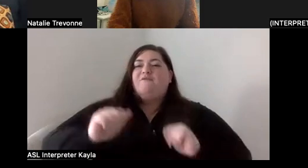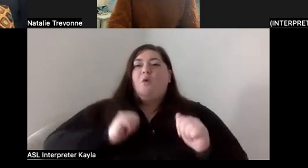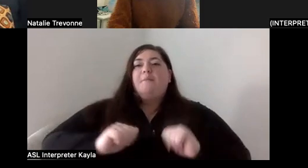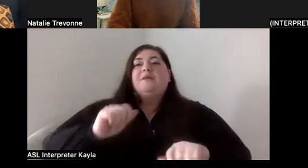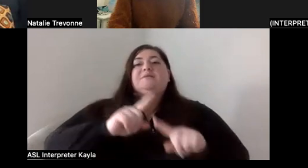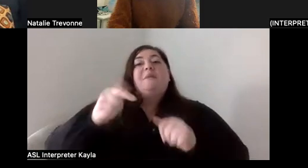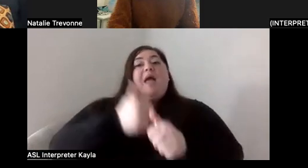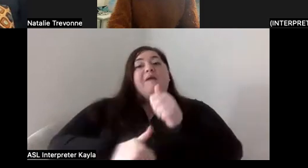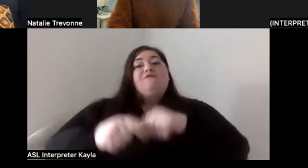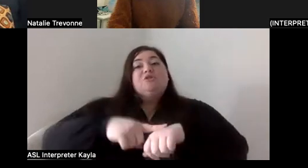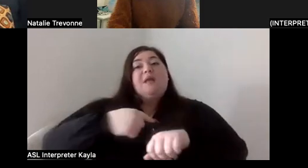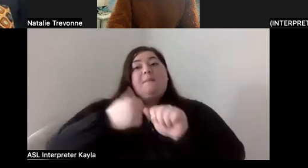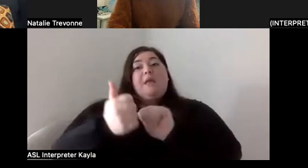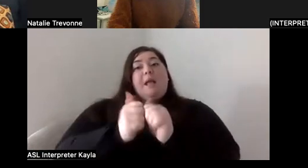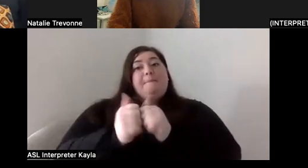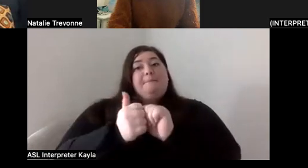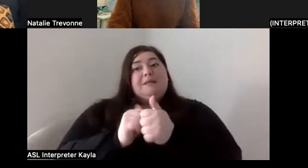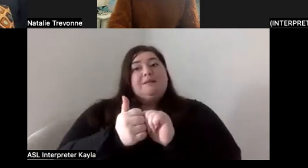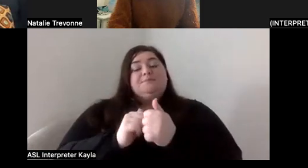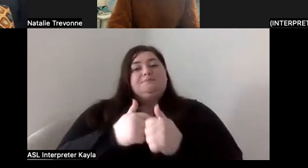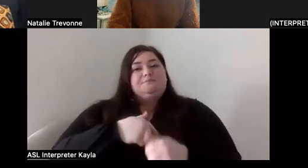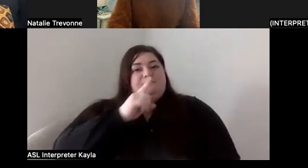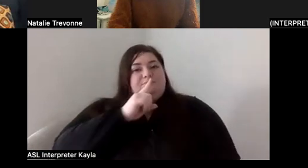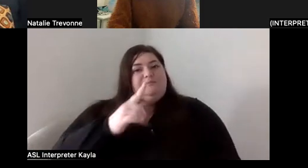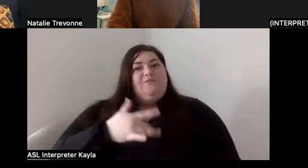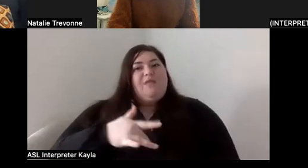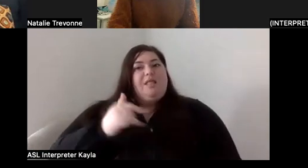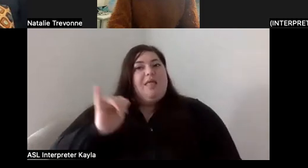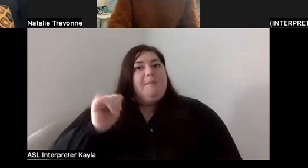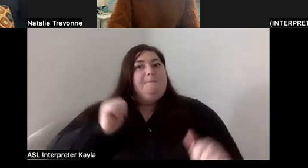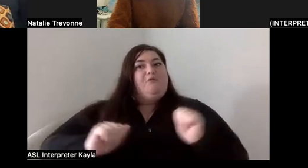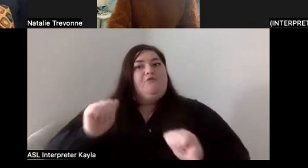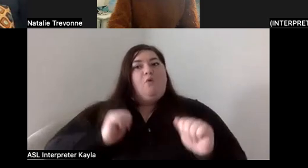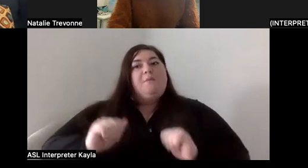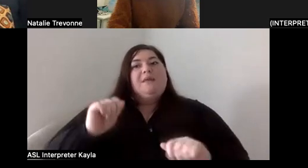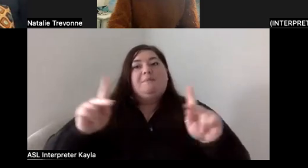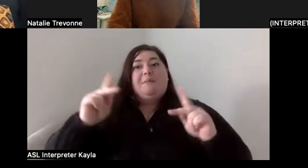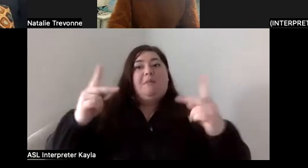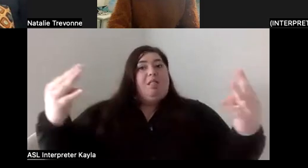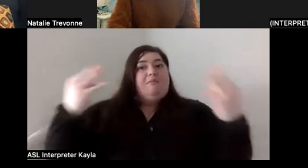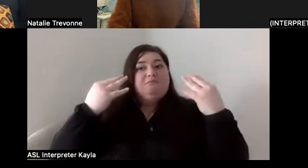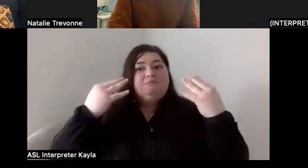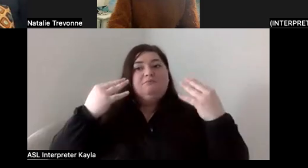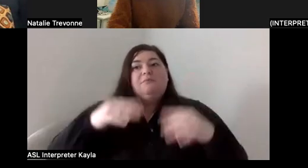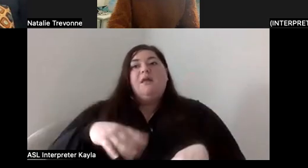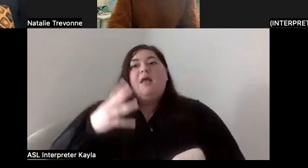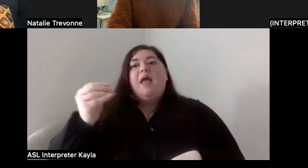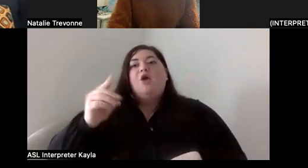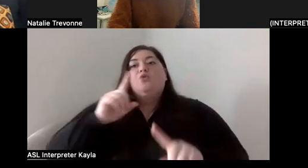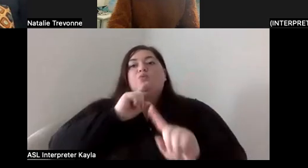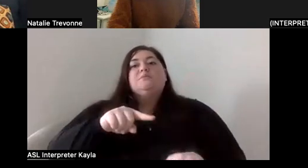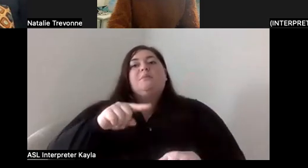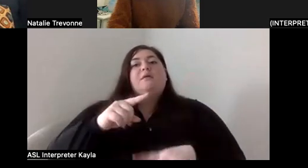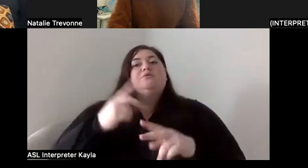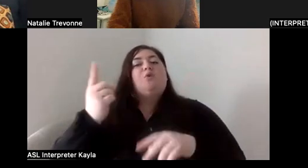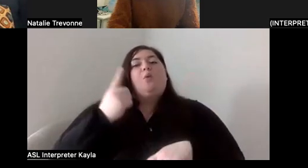competed, I was essentially performing. Because people are viewing and the response was always very positive